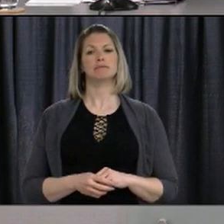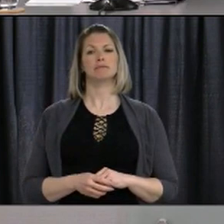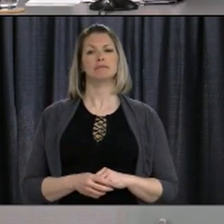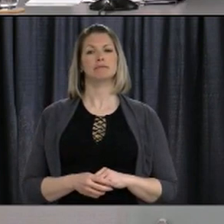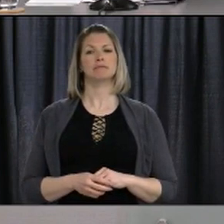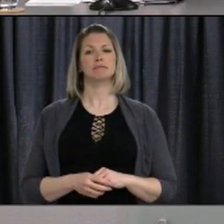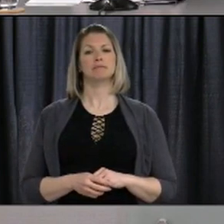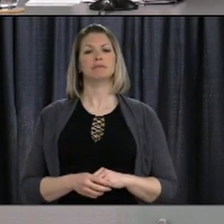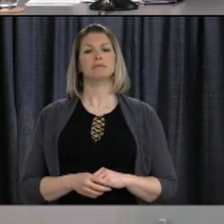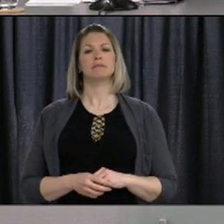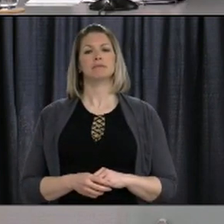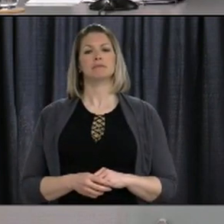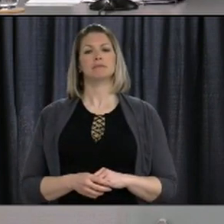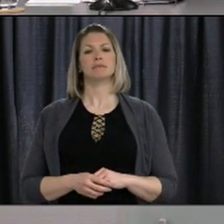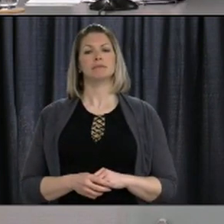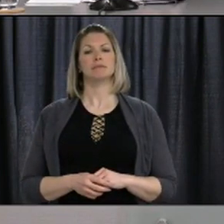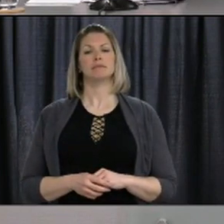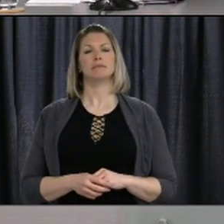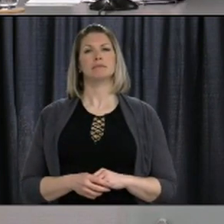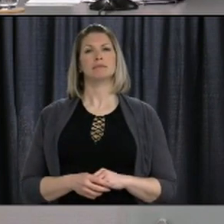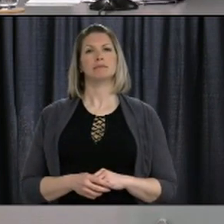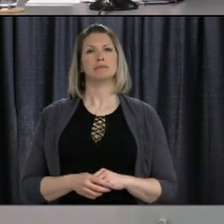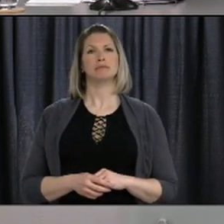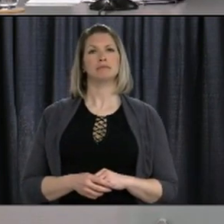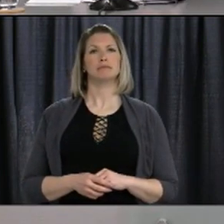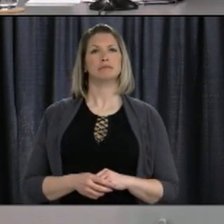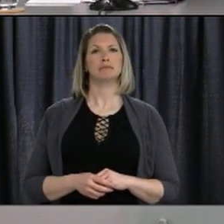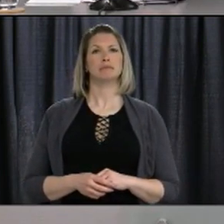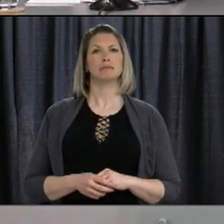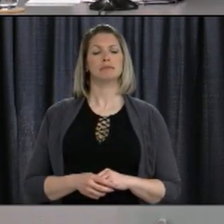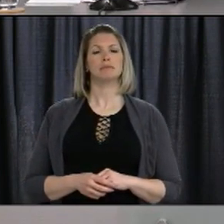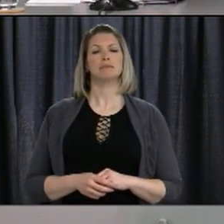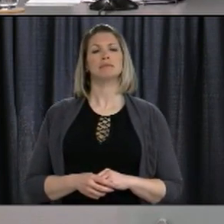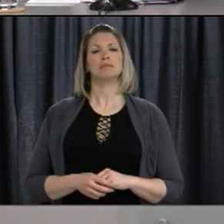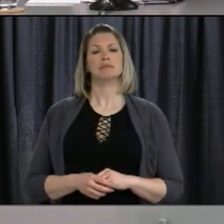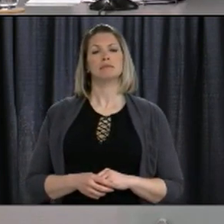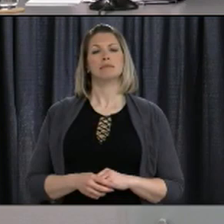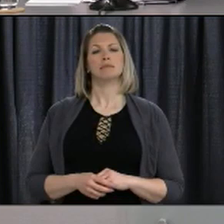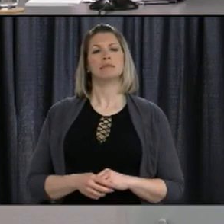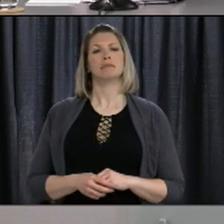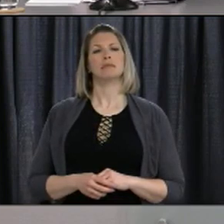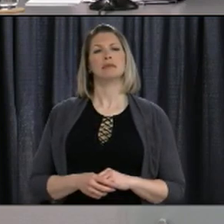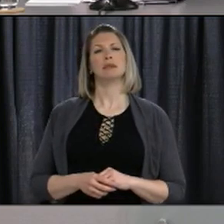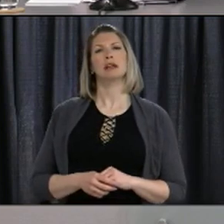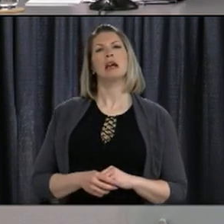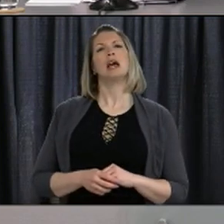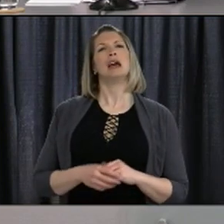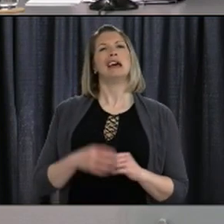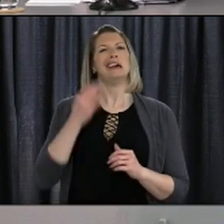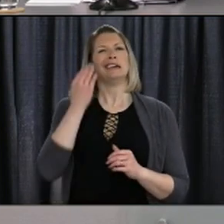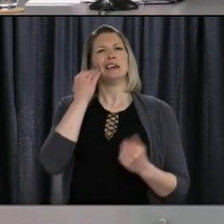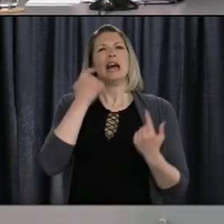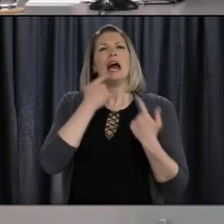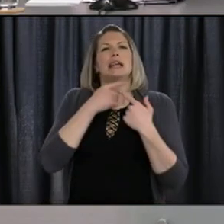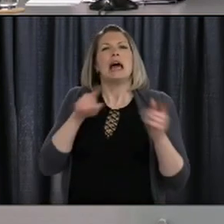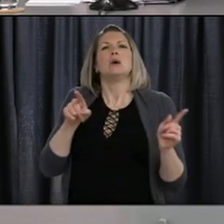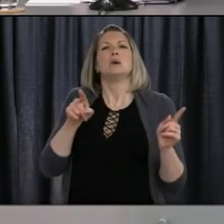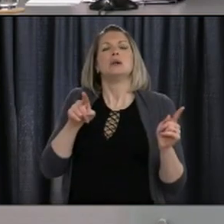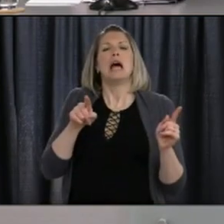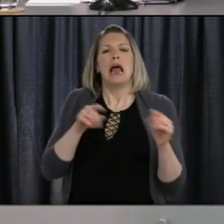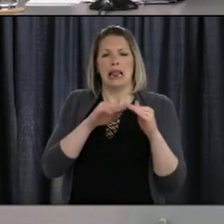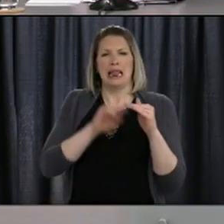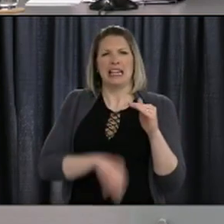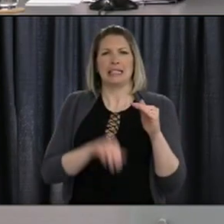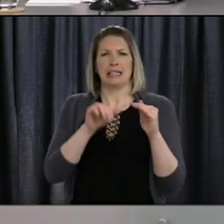Peggy, you touched on this briefly, but there have been a lot of questions about moving to a limit of 10 people for gatherings. If people can maintain